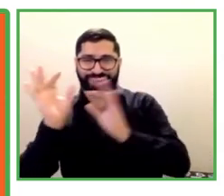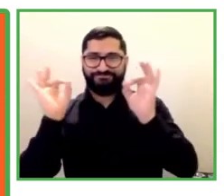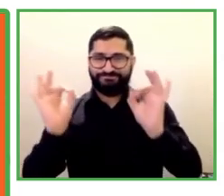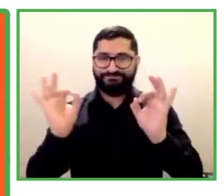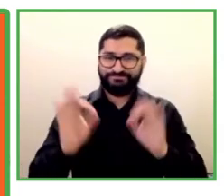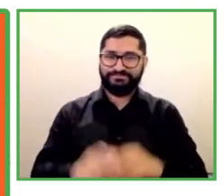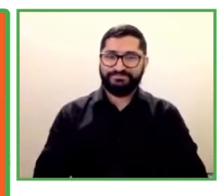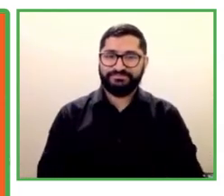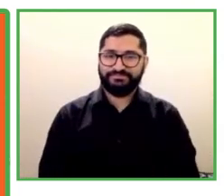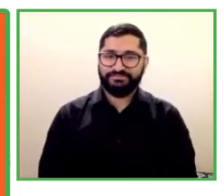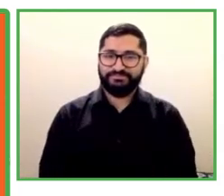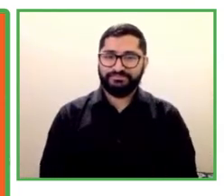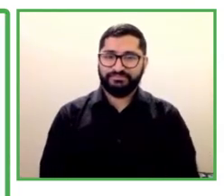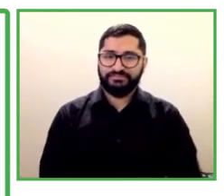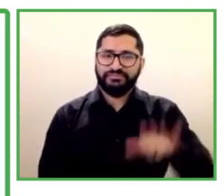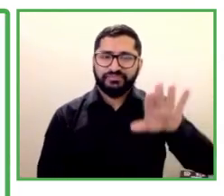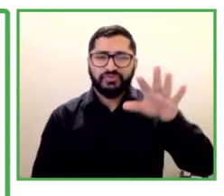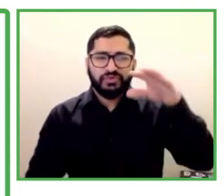Art does not make sense.